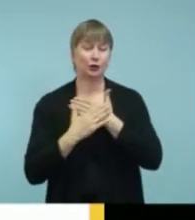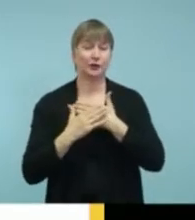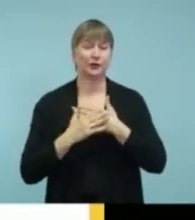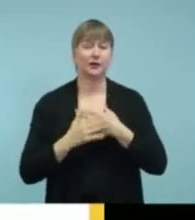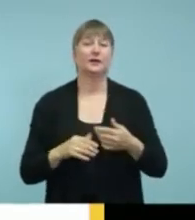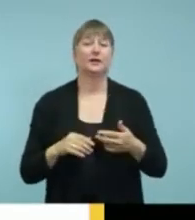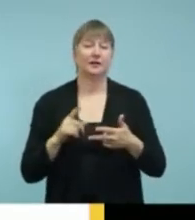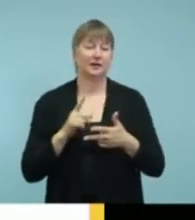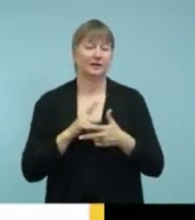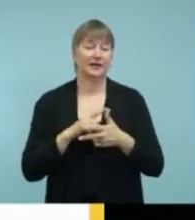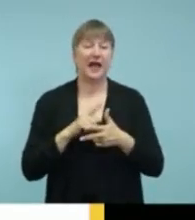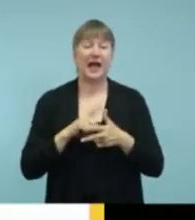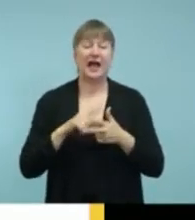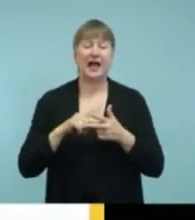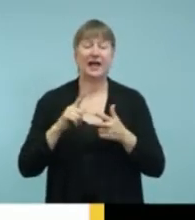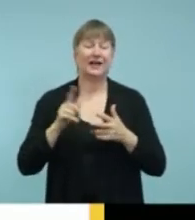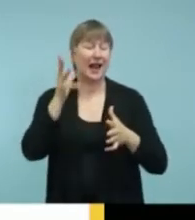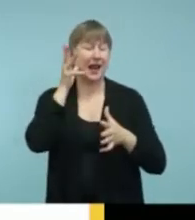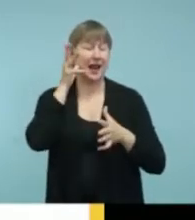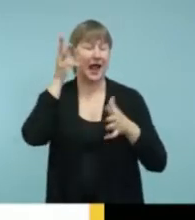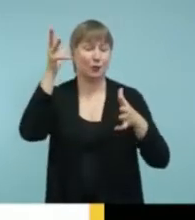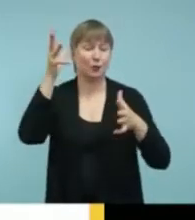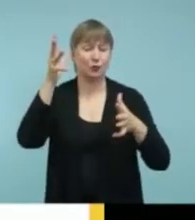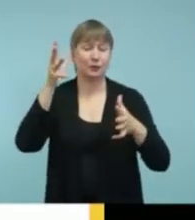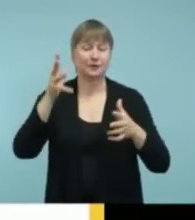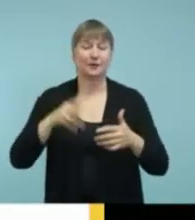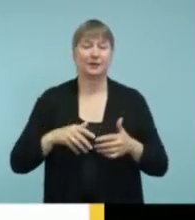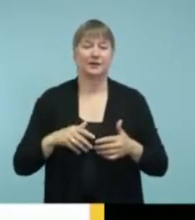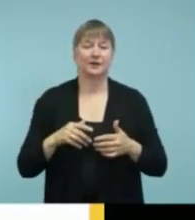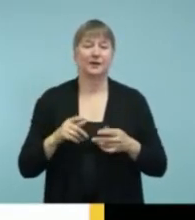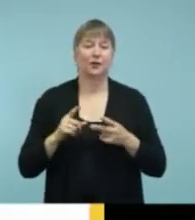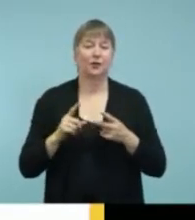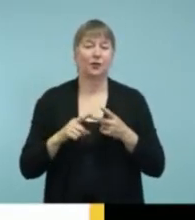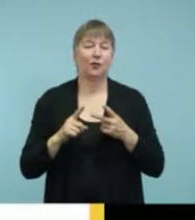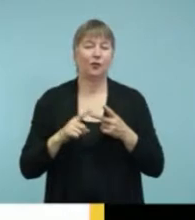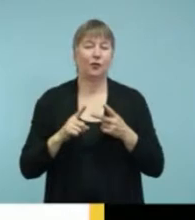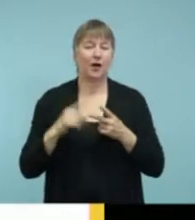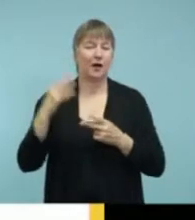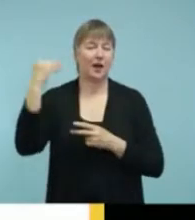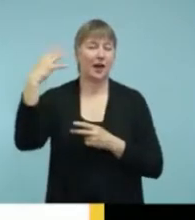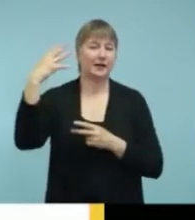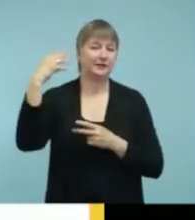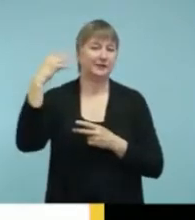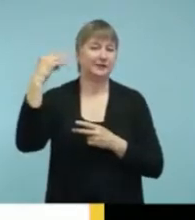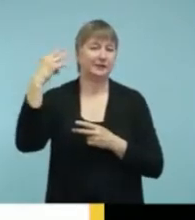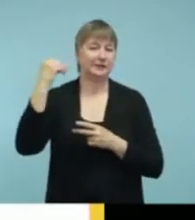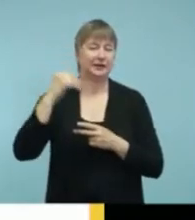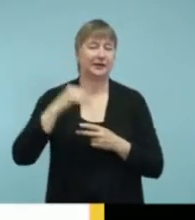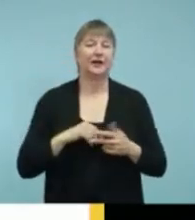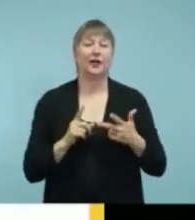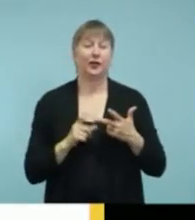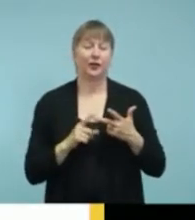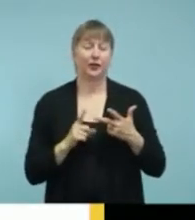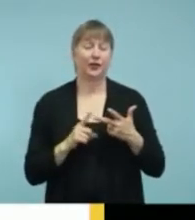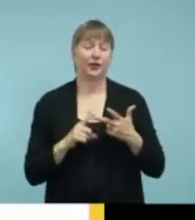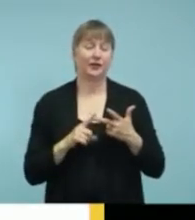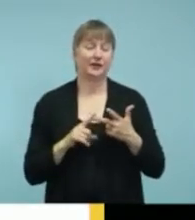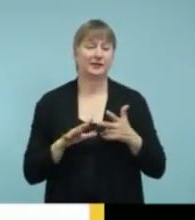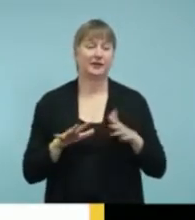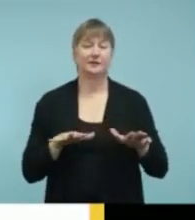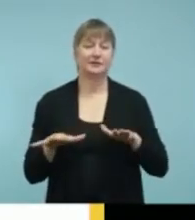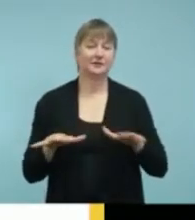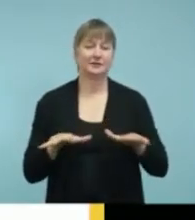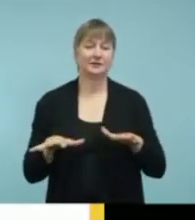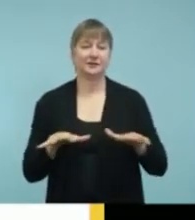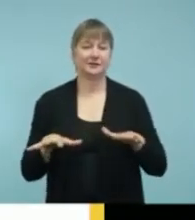very loud alarm. The second way would be with a flashing or strobe light. And the third way would be